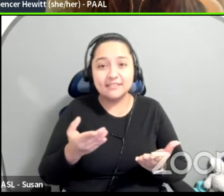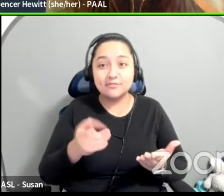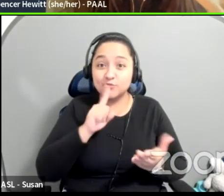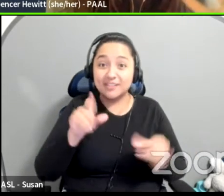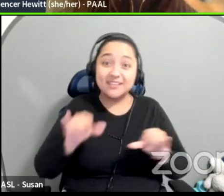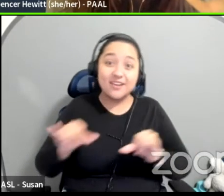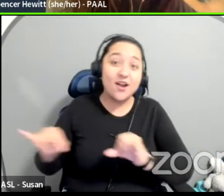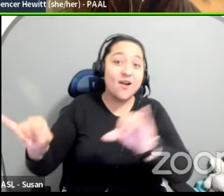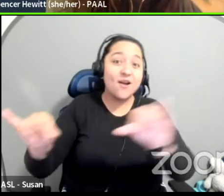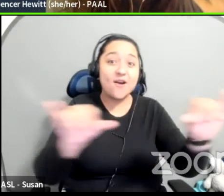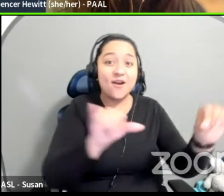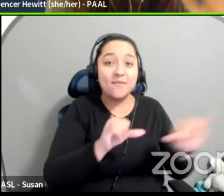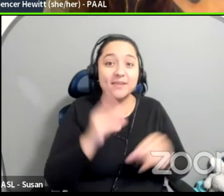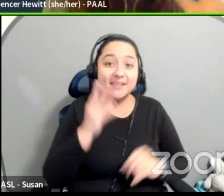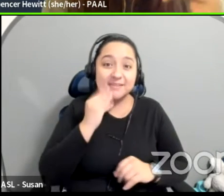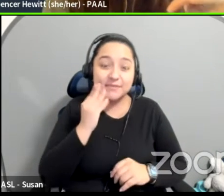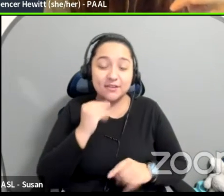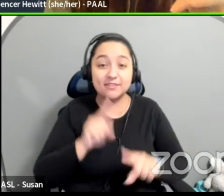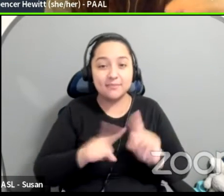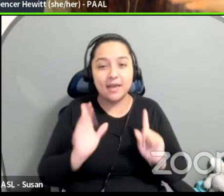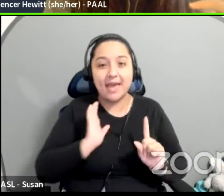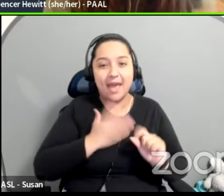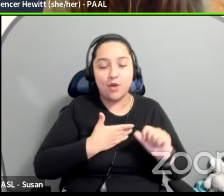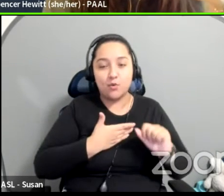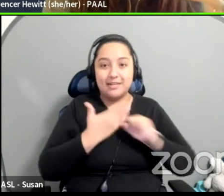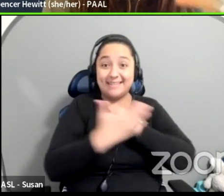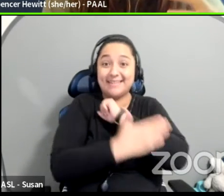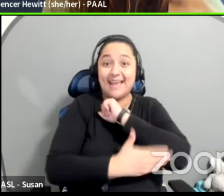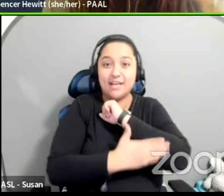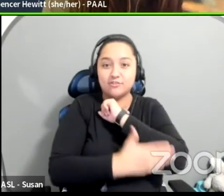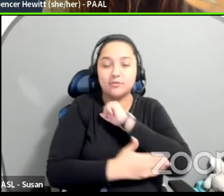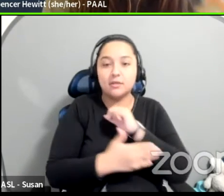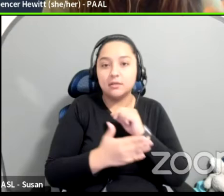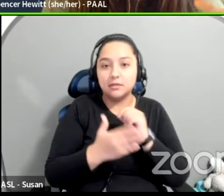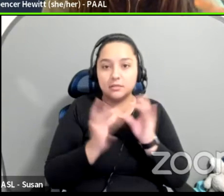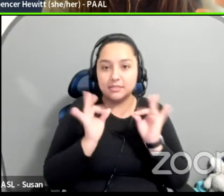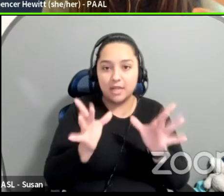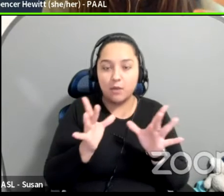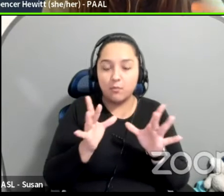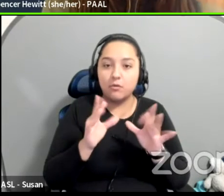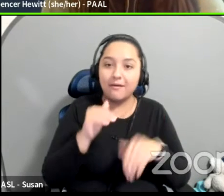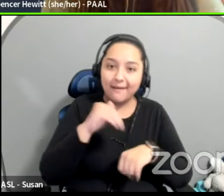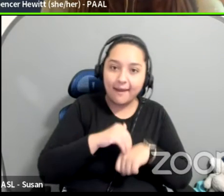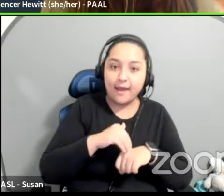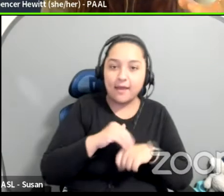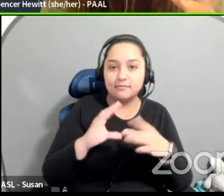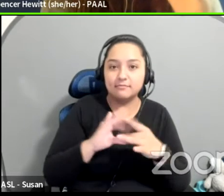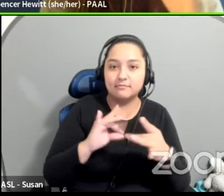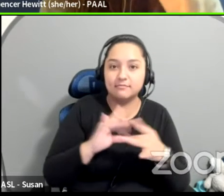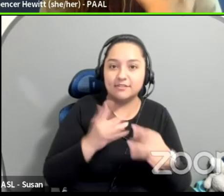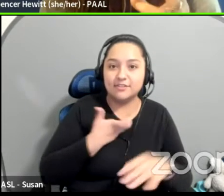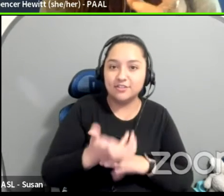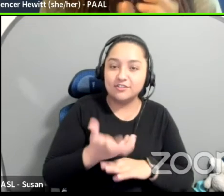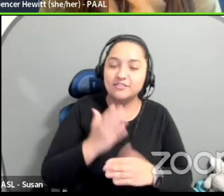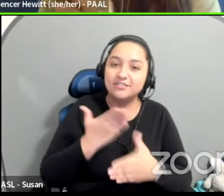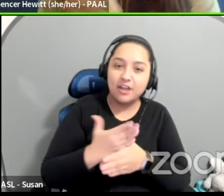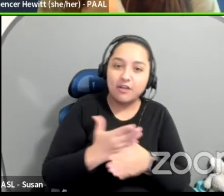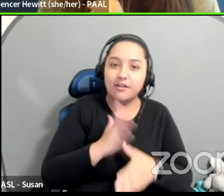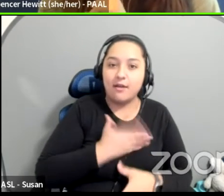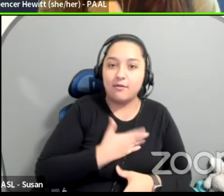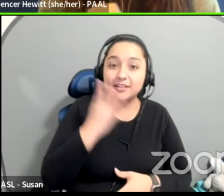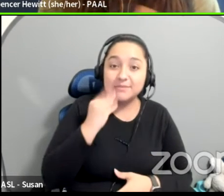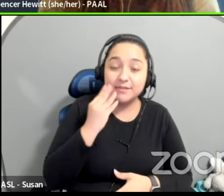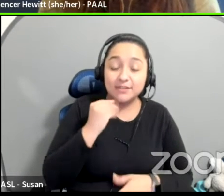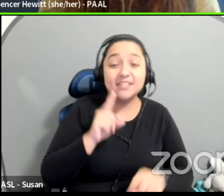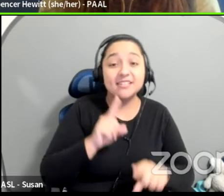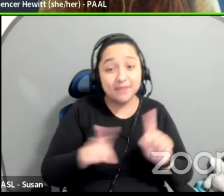And that's why we think in the arts that it's niche, but it's actually one of the greatest ways to connect with our audience, our donors, our